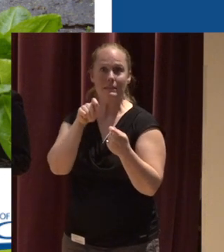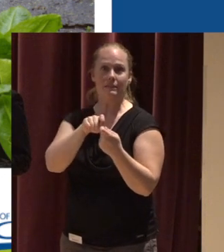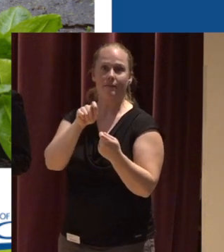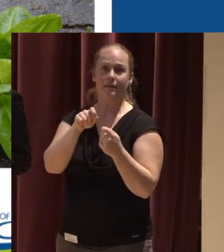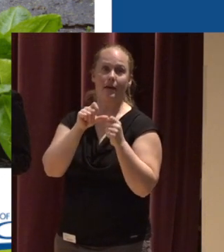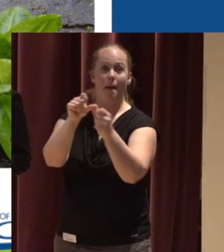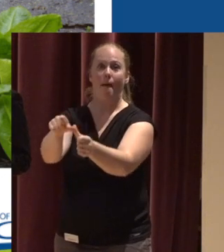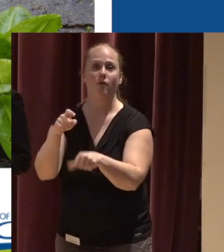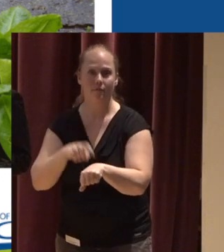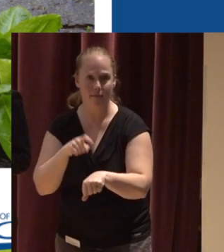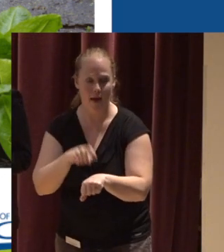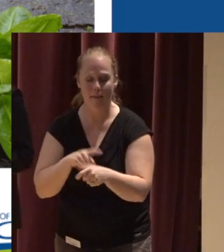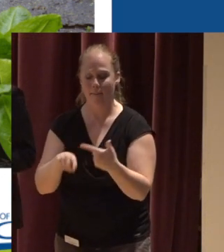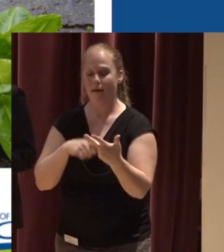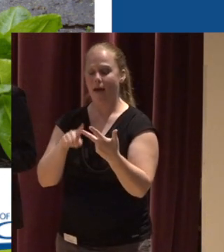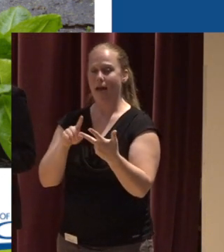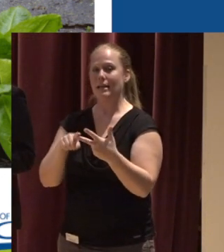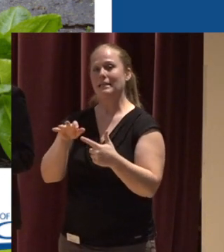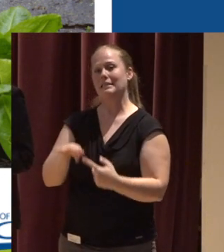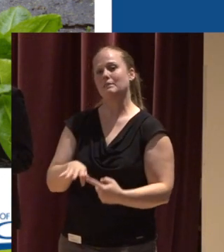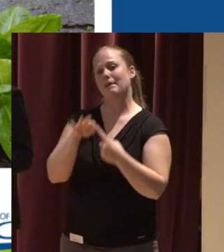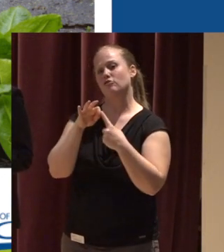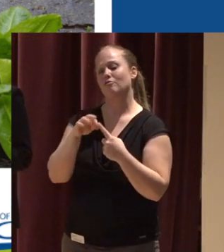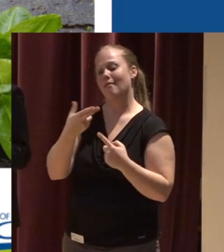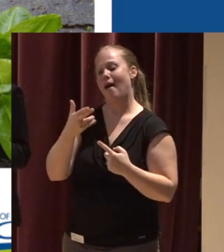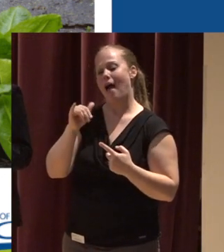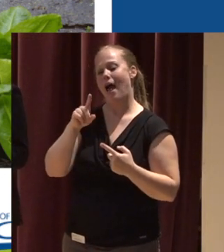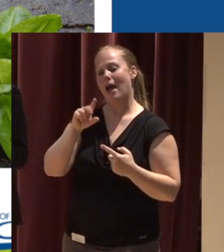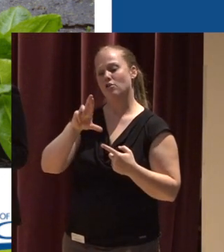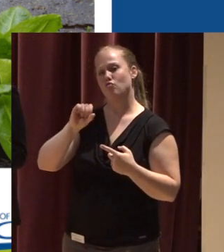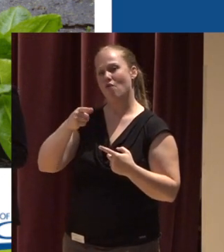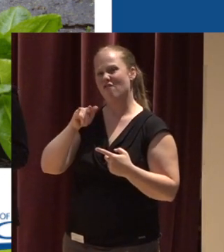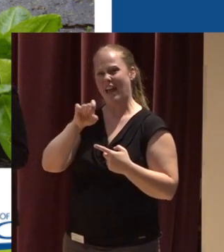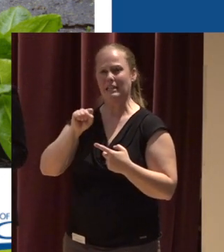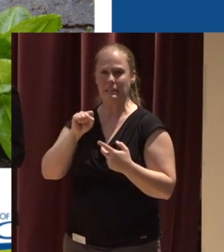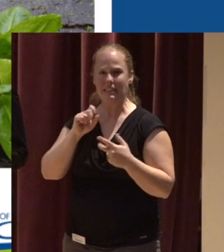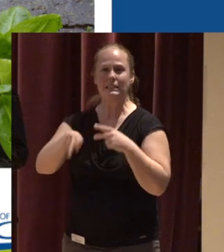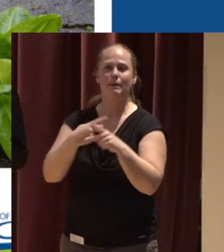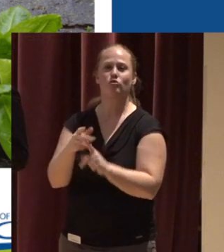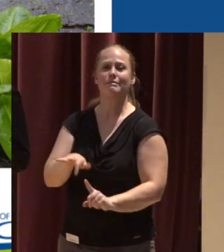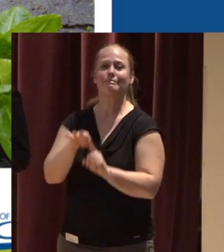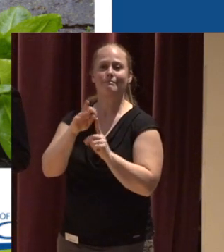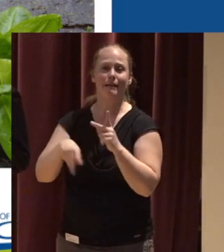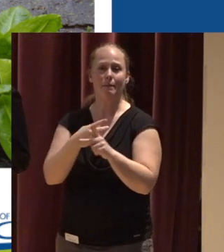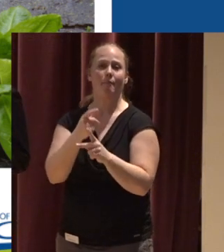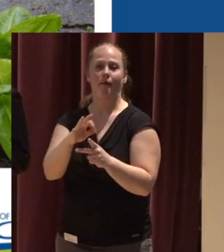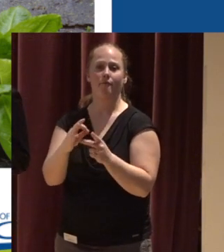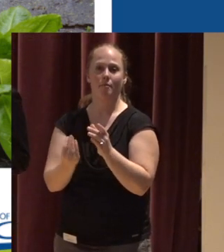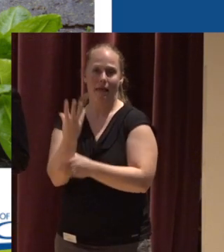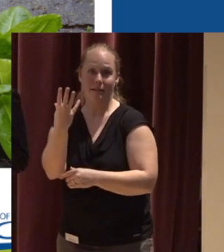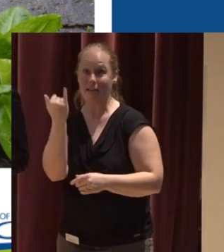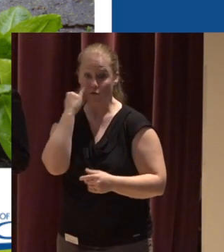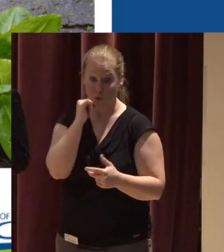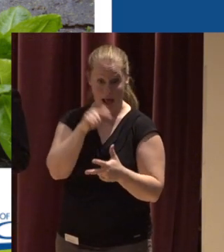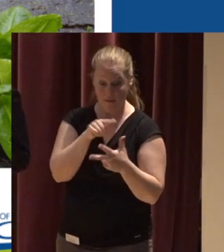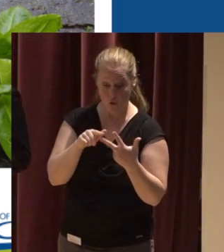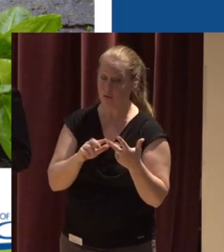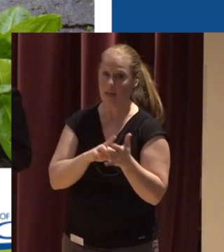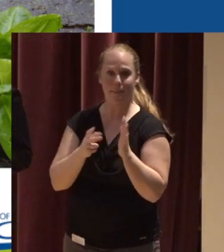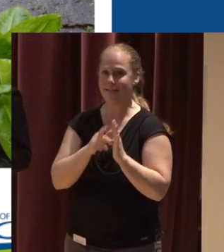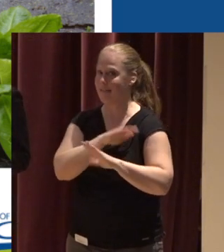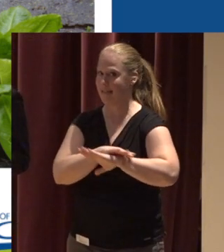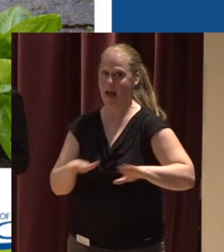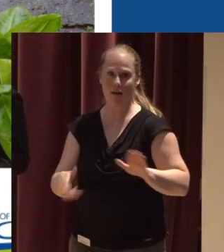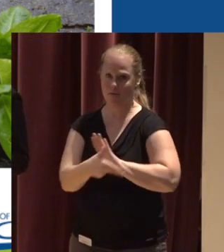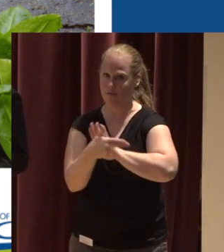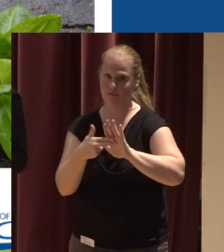time on the landscape And you need special plants called hydrophytes If you don't have those things, then you do not have a wetland So